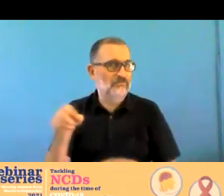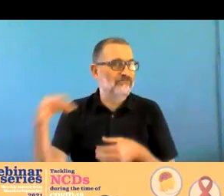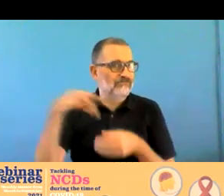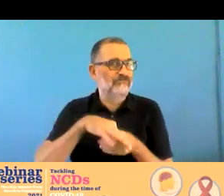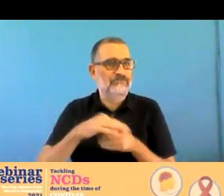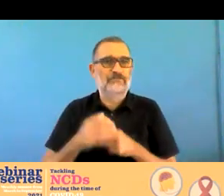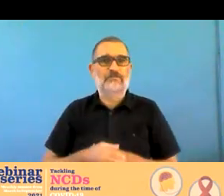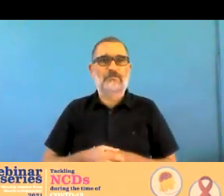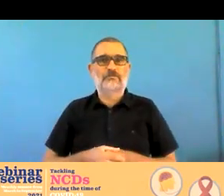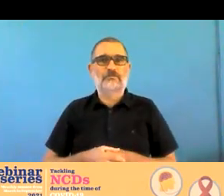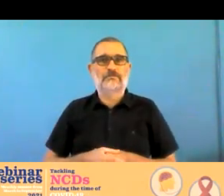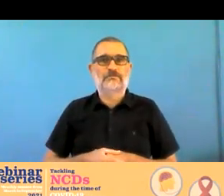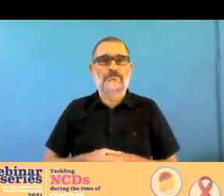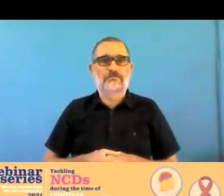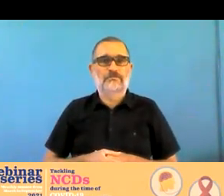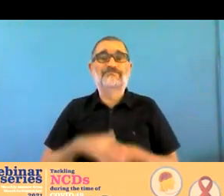what we see is a